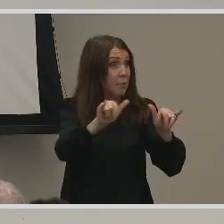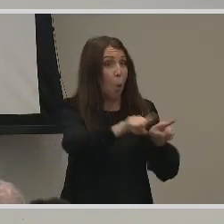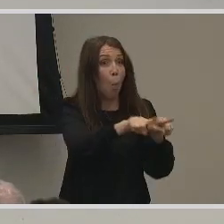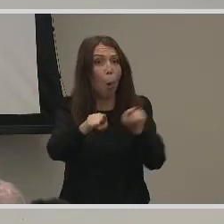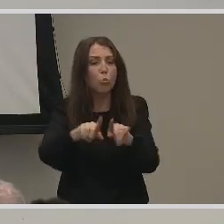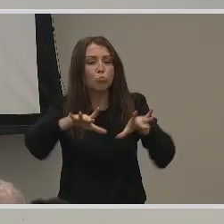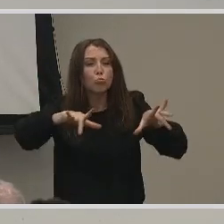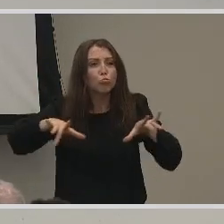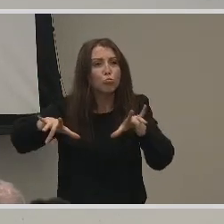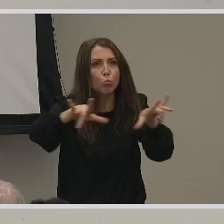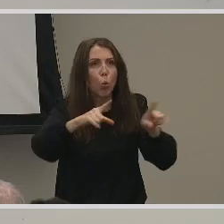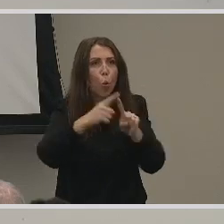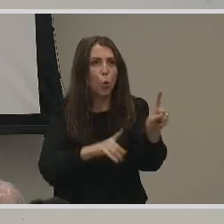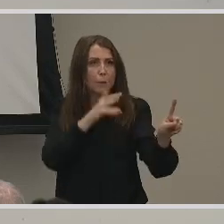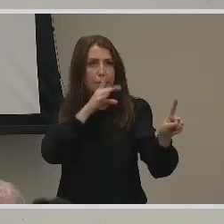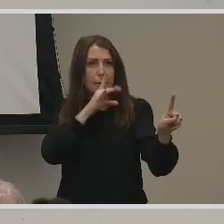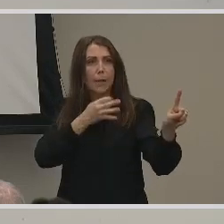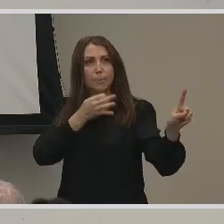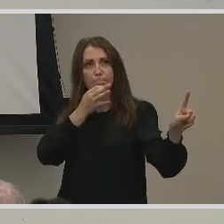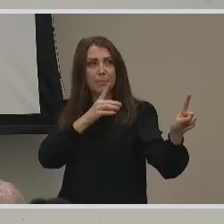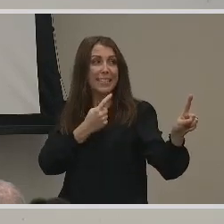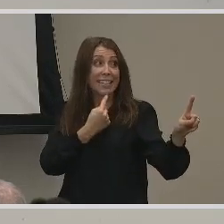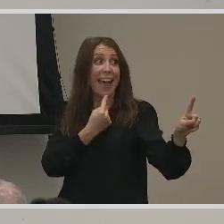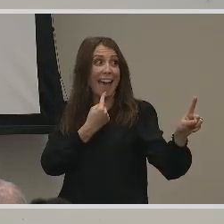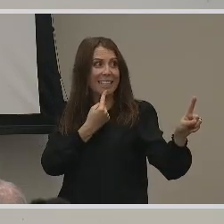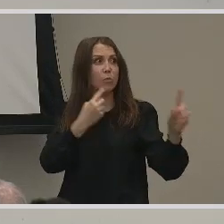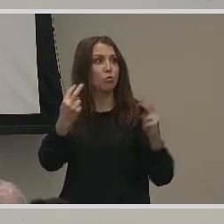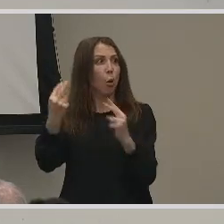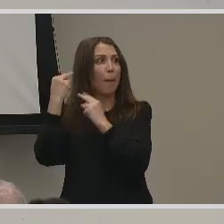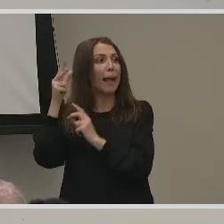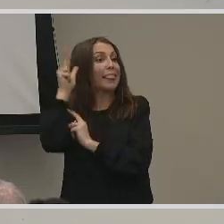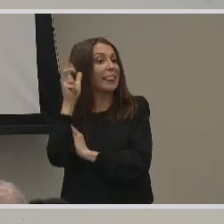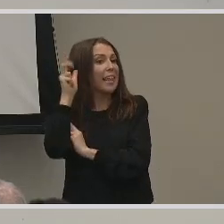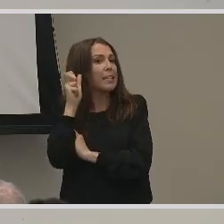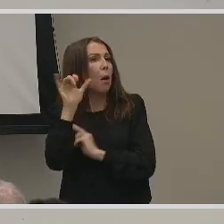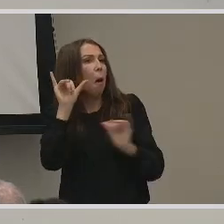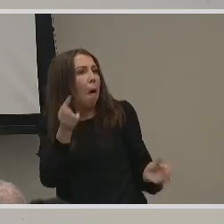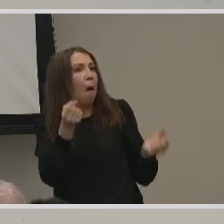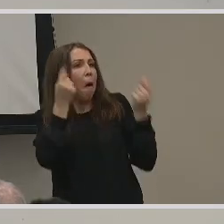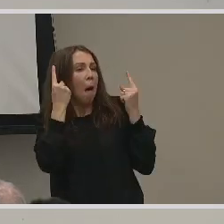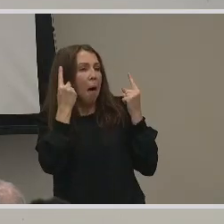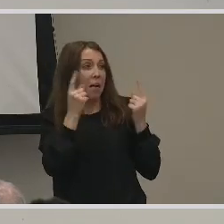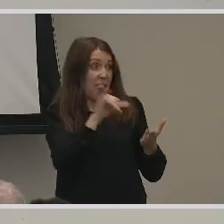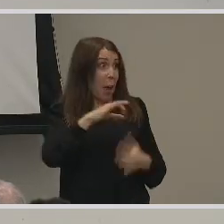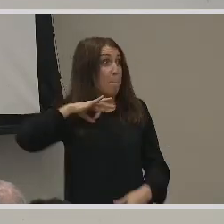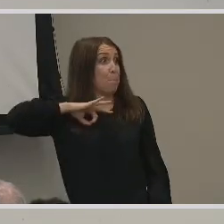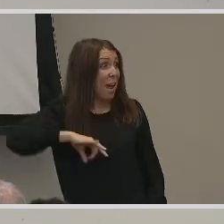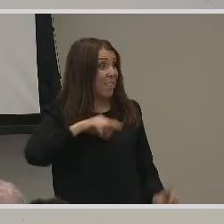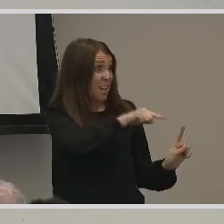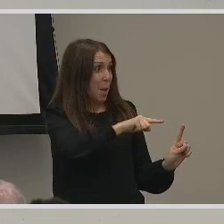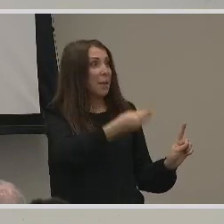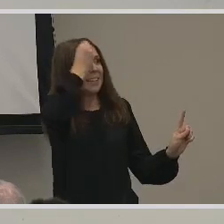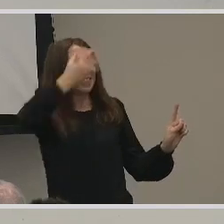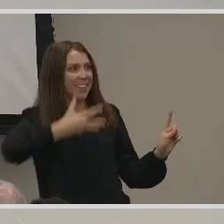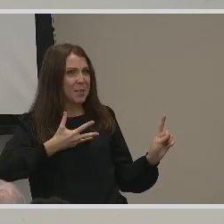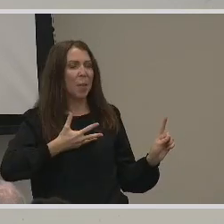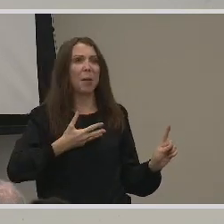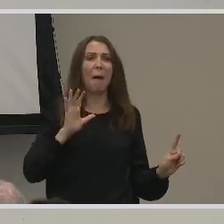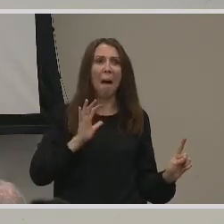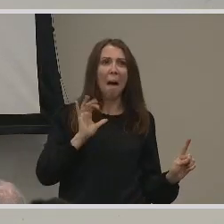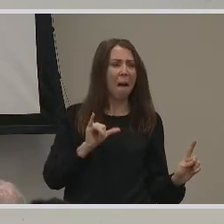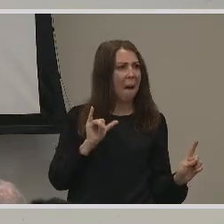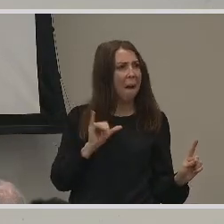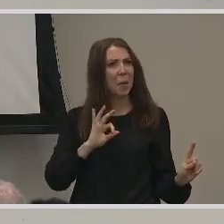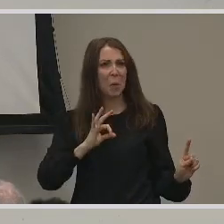like what the speaker says, you can go back and listen to it, and how helpful he found that. And one celebration I was fortunate